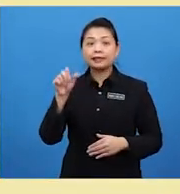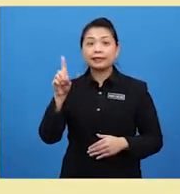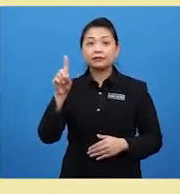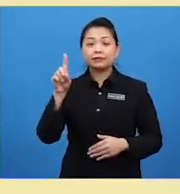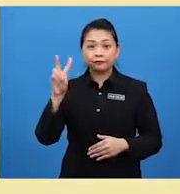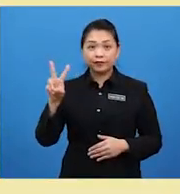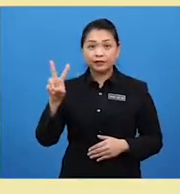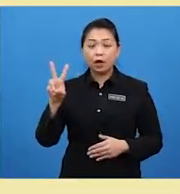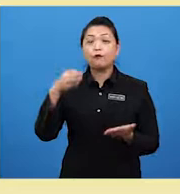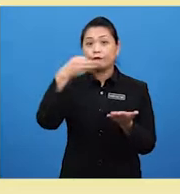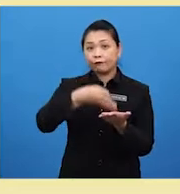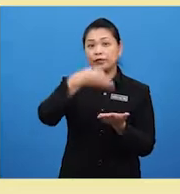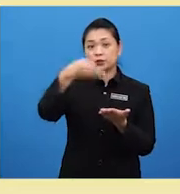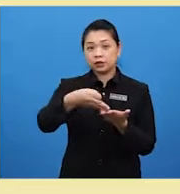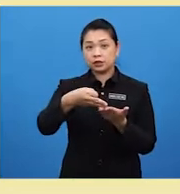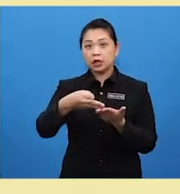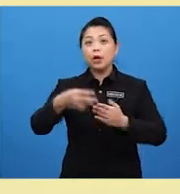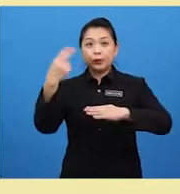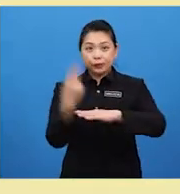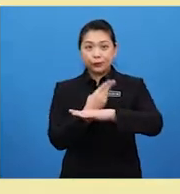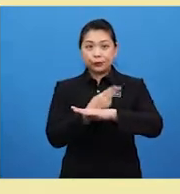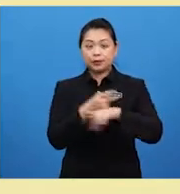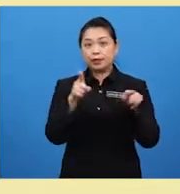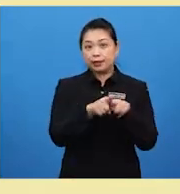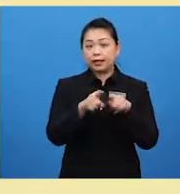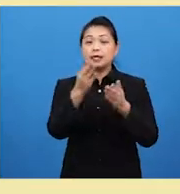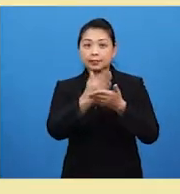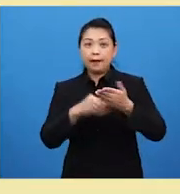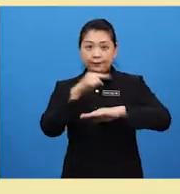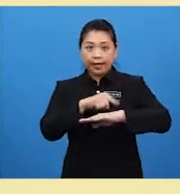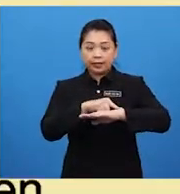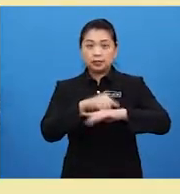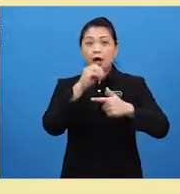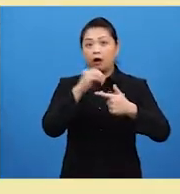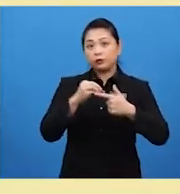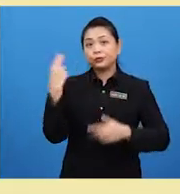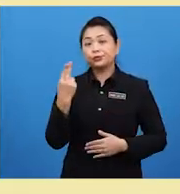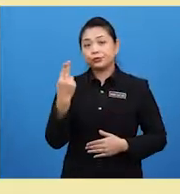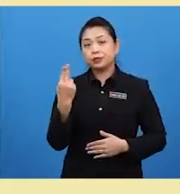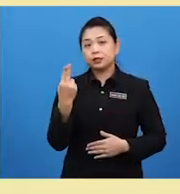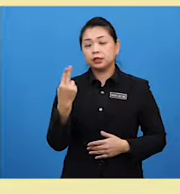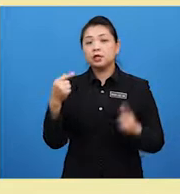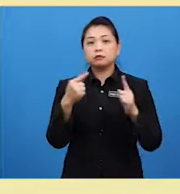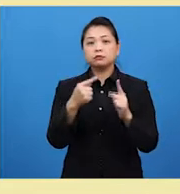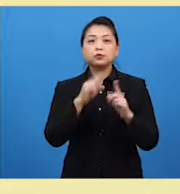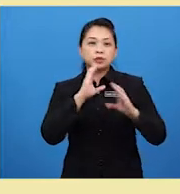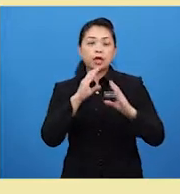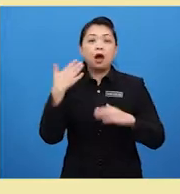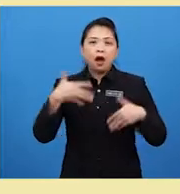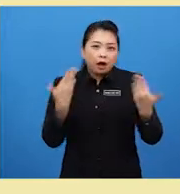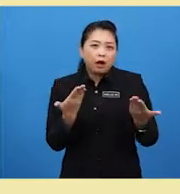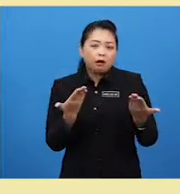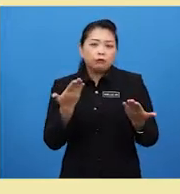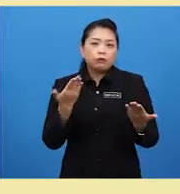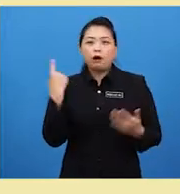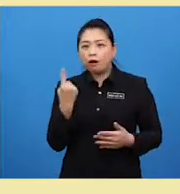adverbs of frequency like sometimes or usually to say how often we do things